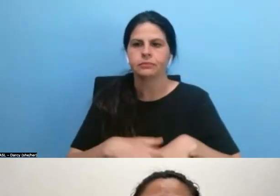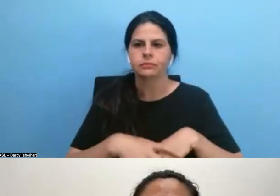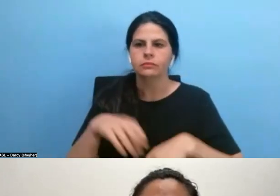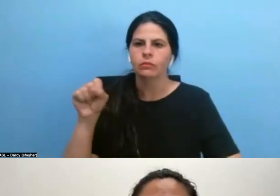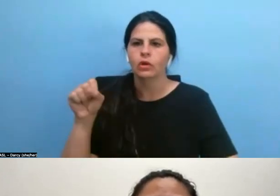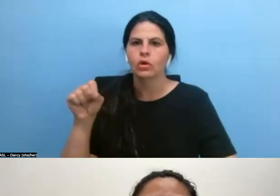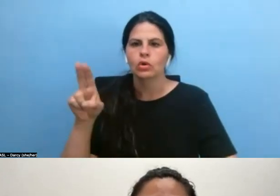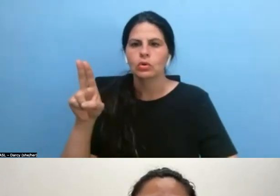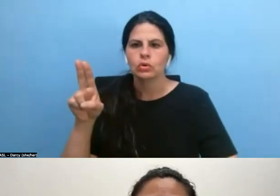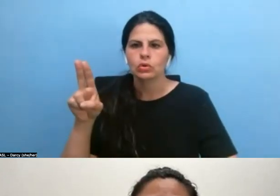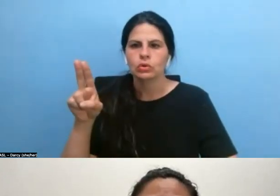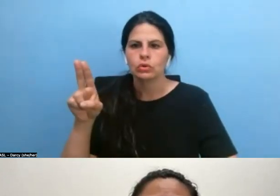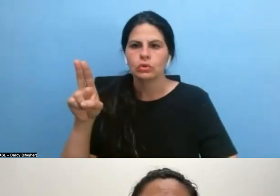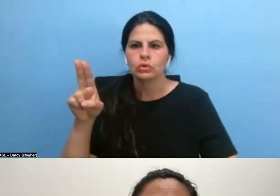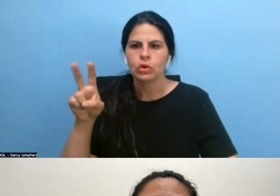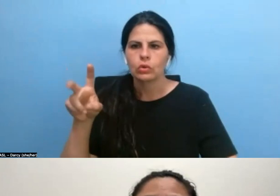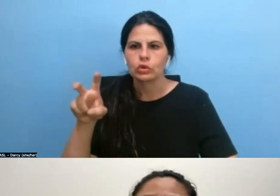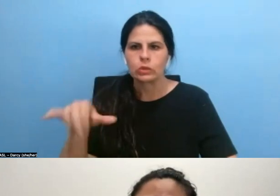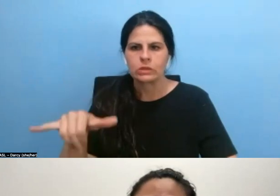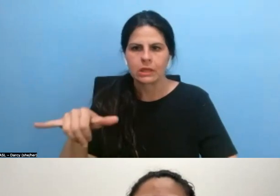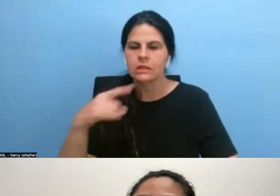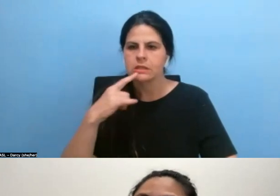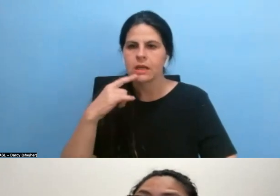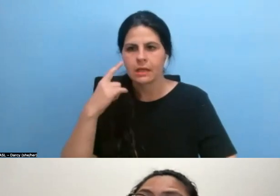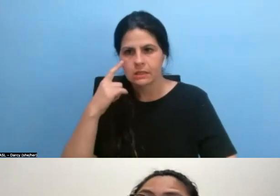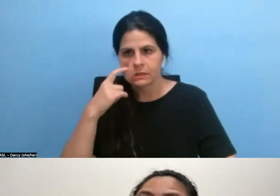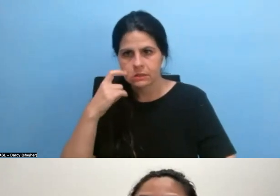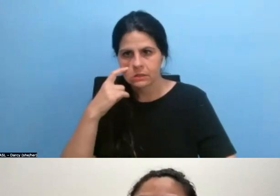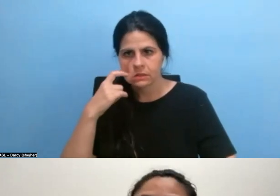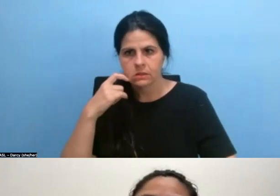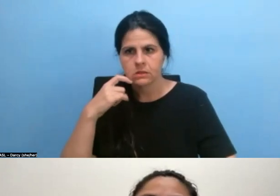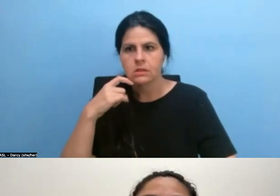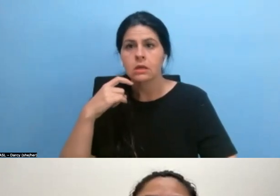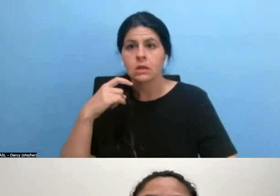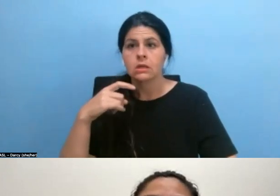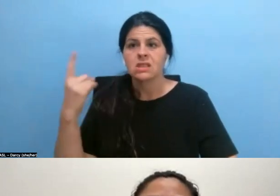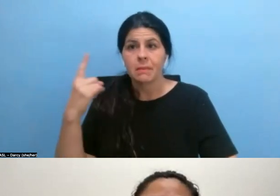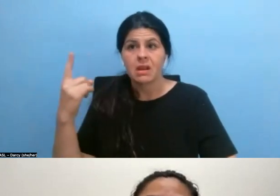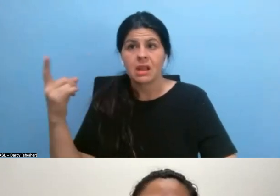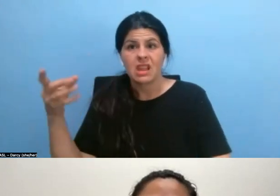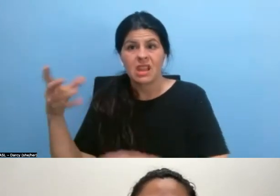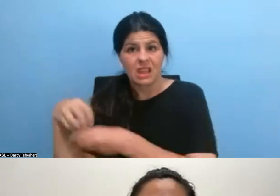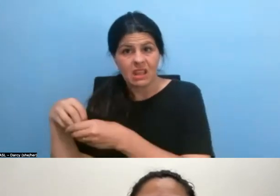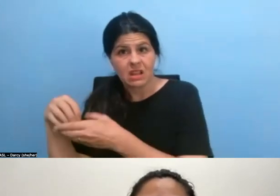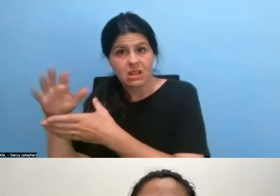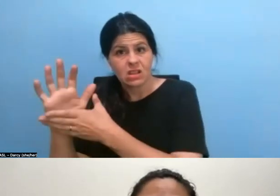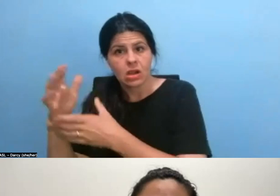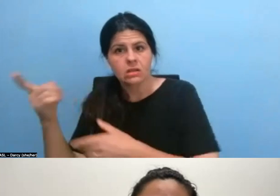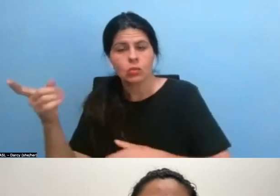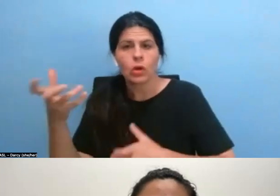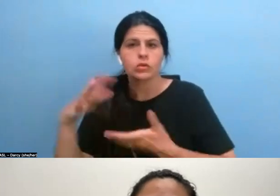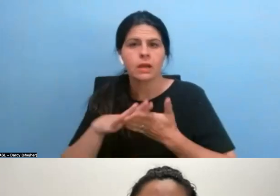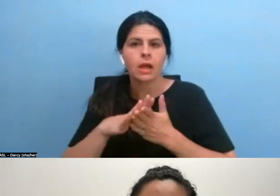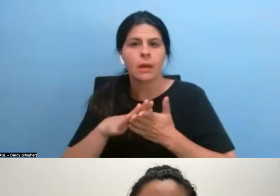a feature doc I'm currently working on has asked to contribute as an equity financier and feels they are owed a share in the